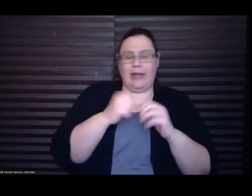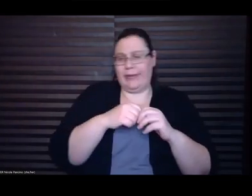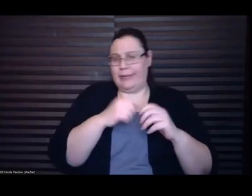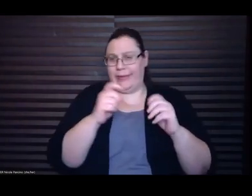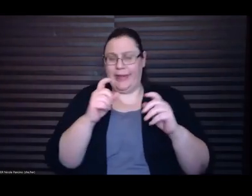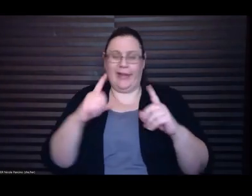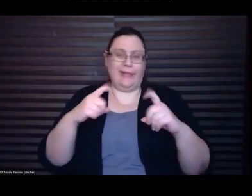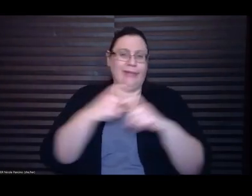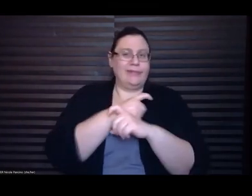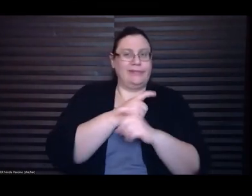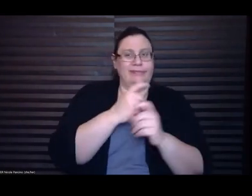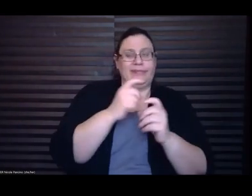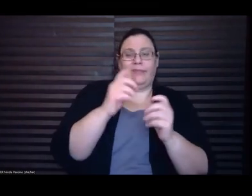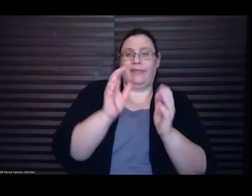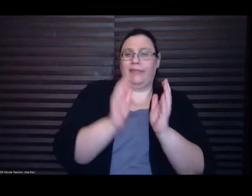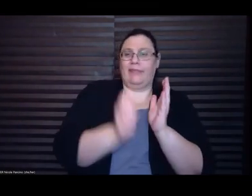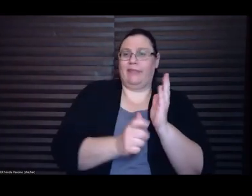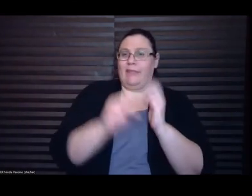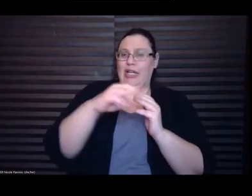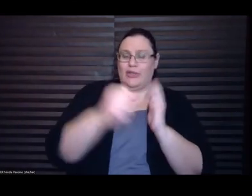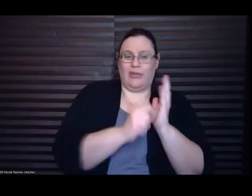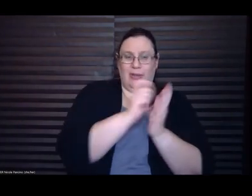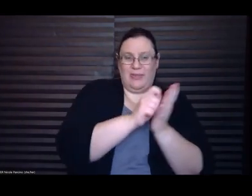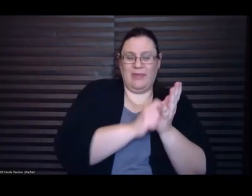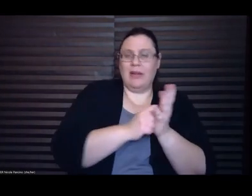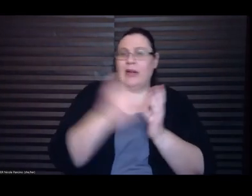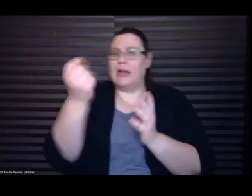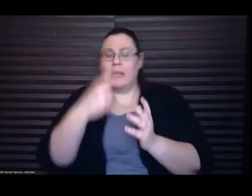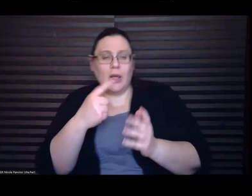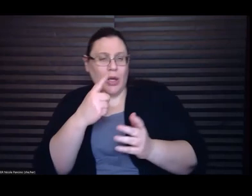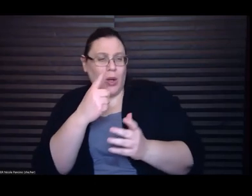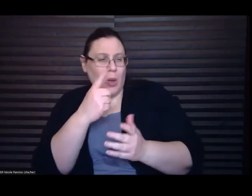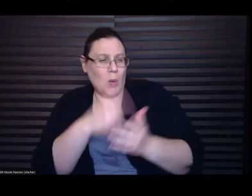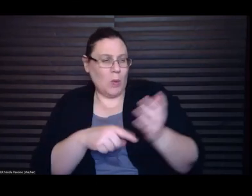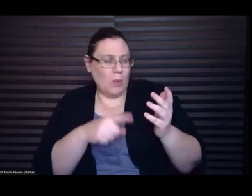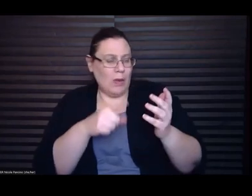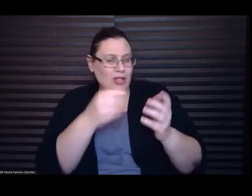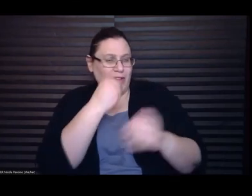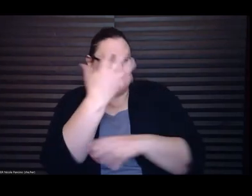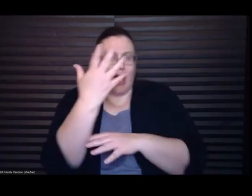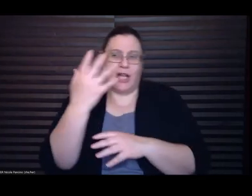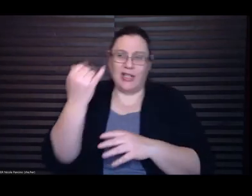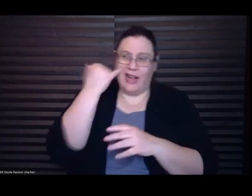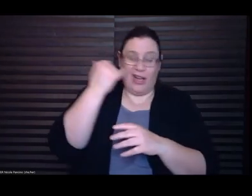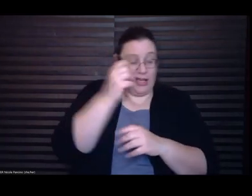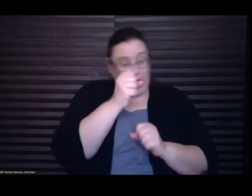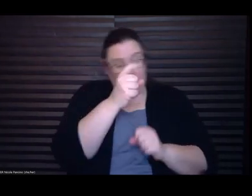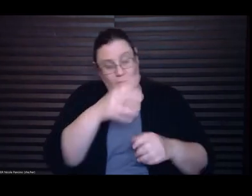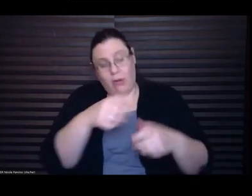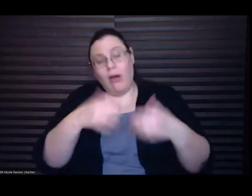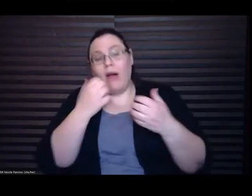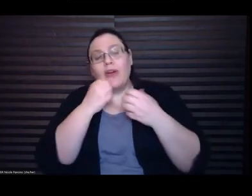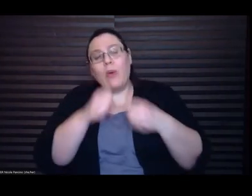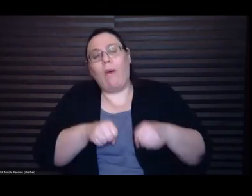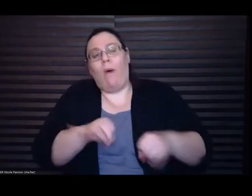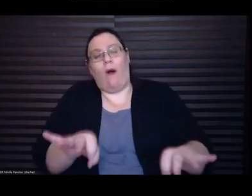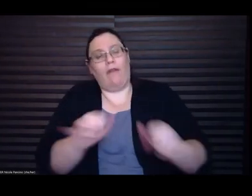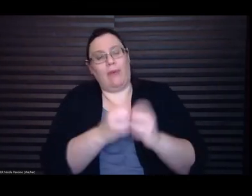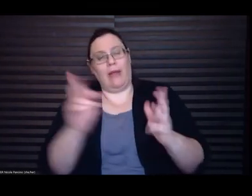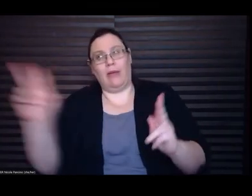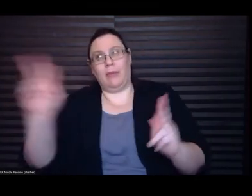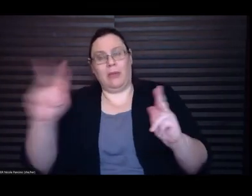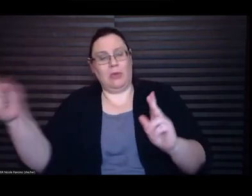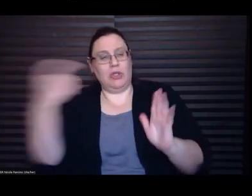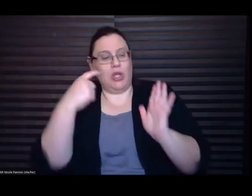to take off my underwear in my cubicle without anyone noticing. His messages come with impeccable punctuation. He is fond of words like taste and